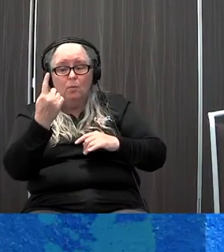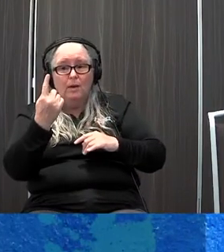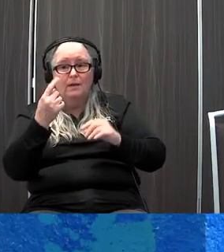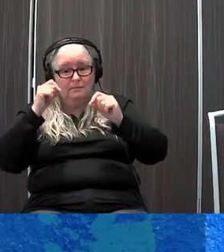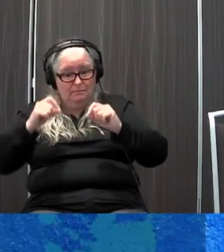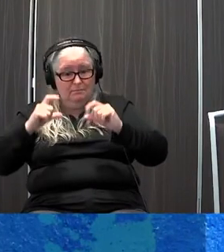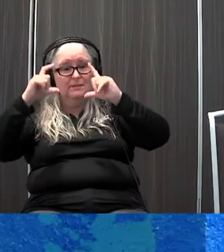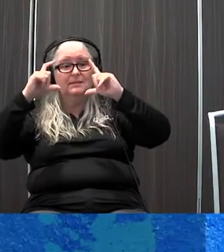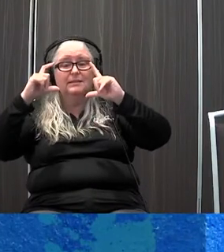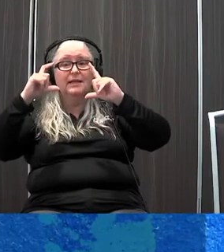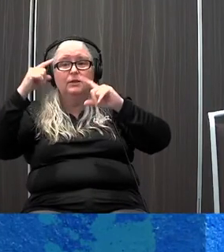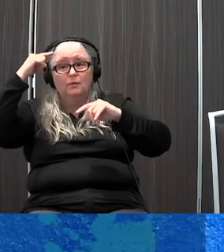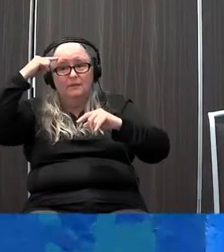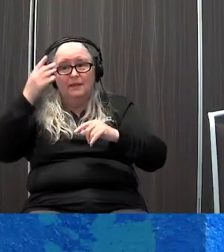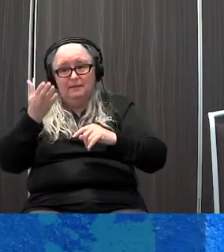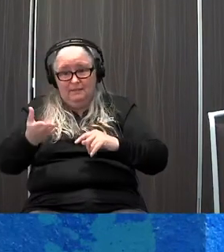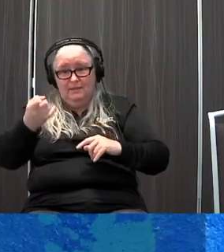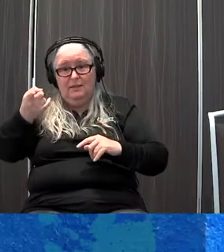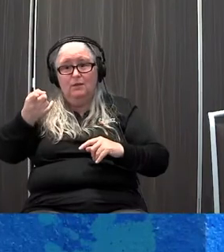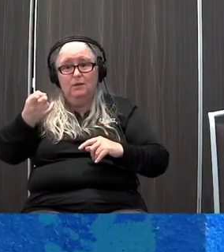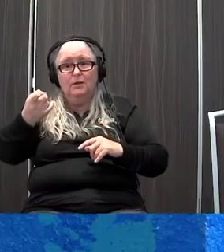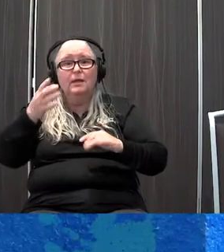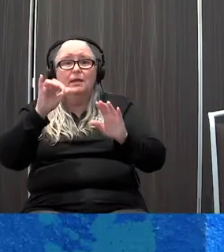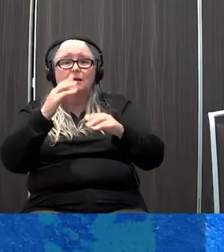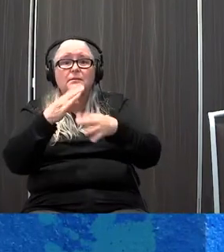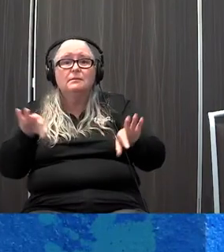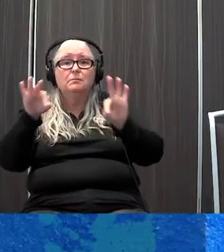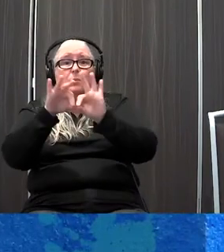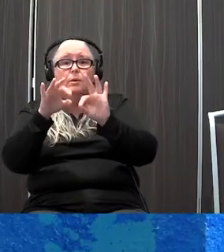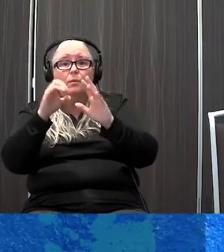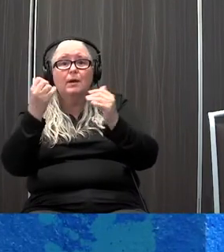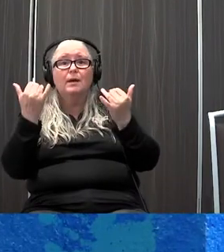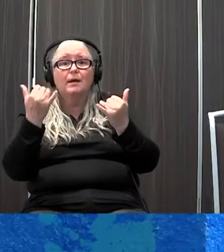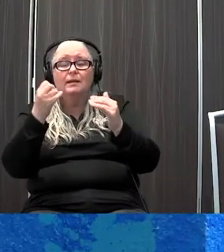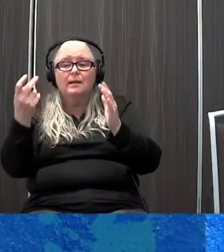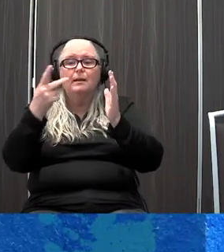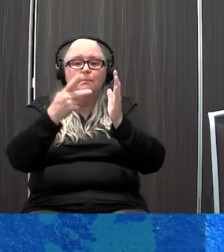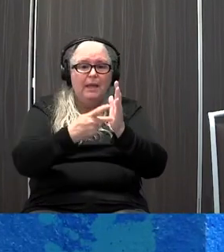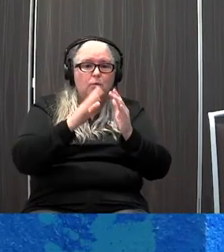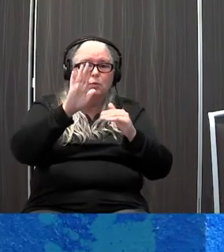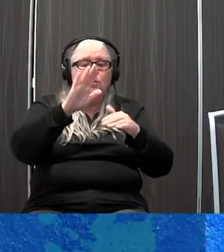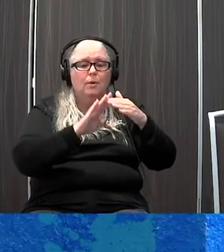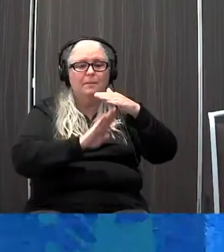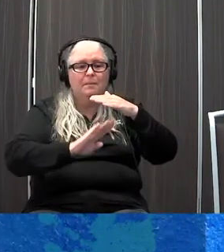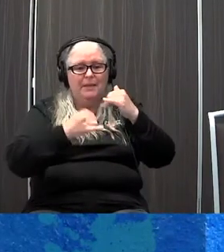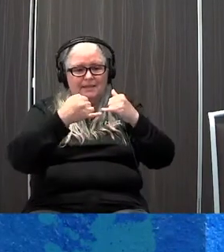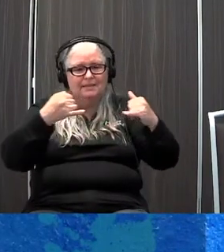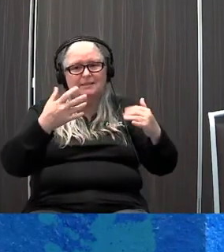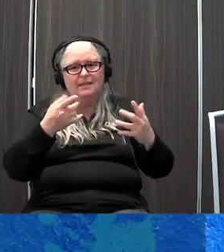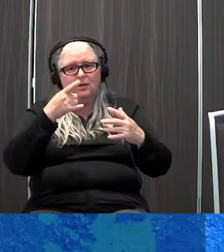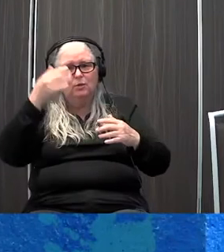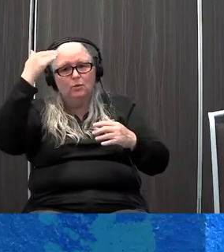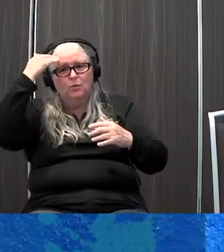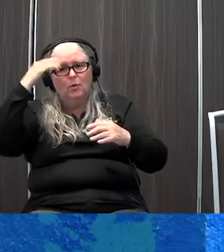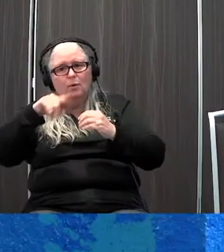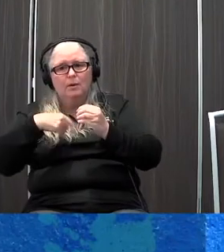about today, I'd like you to think about this one. The importance is returning to baseline. So on the left-hand side, you see your stress hormone. Everyone's heard about the cortisol. Stress